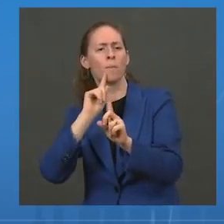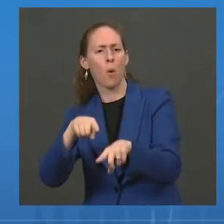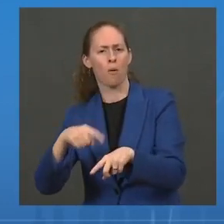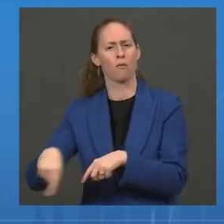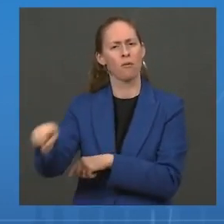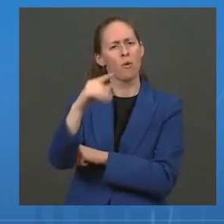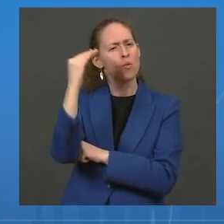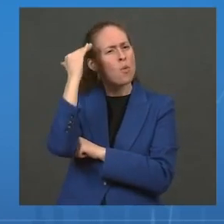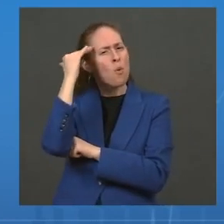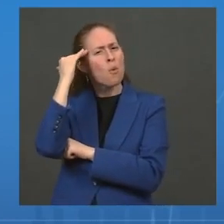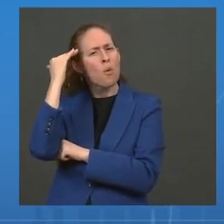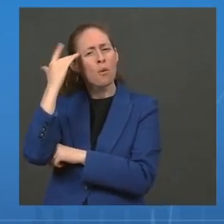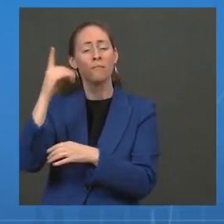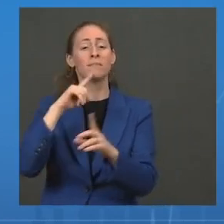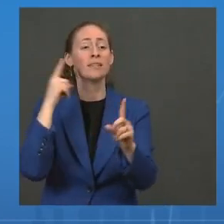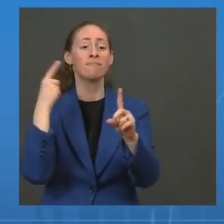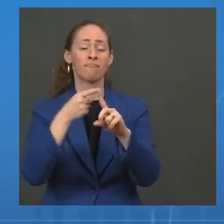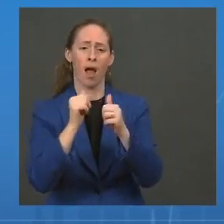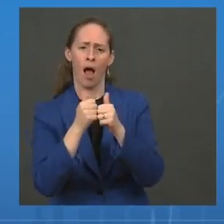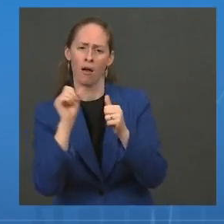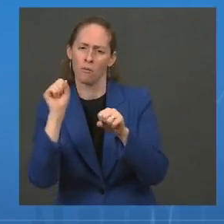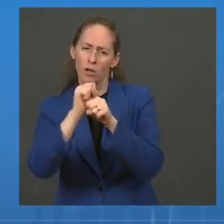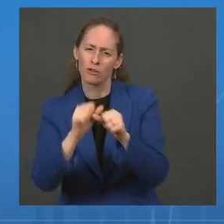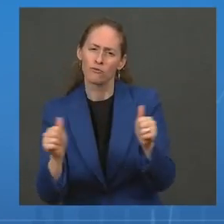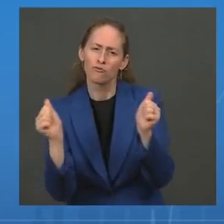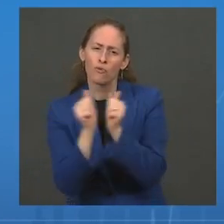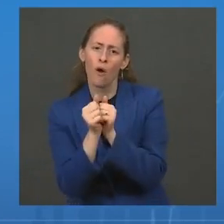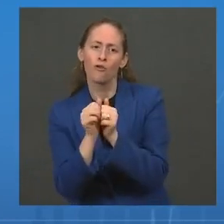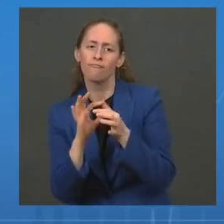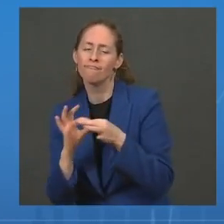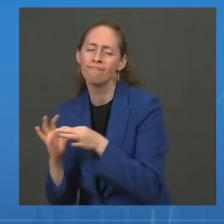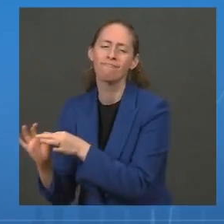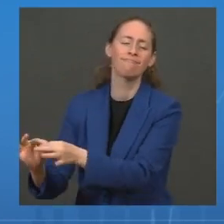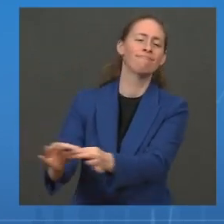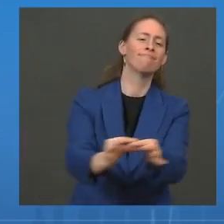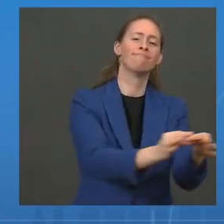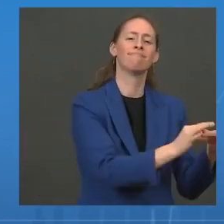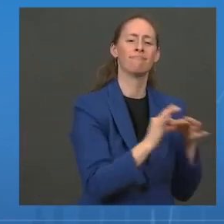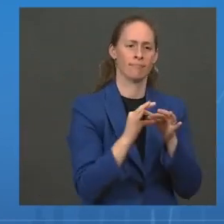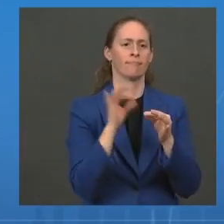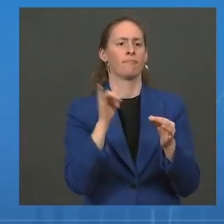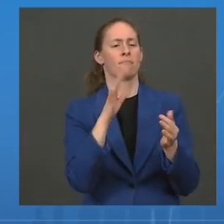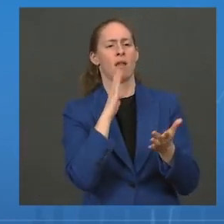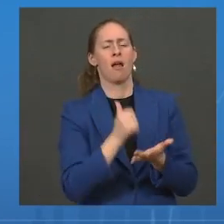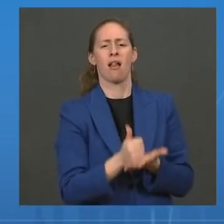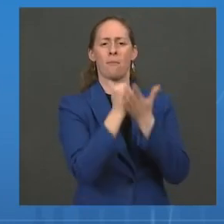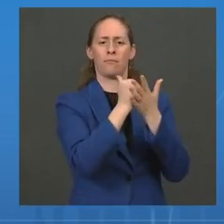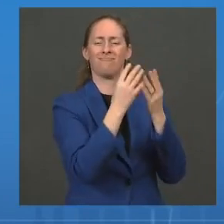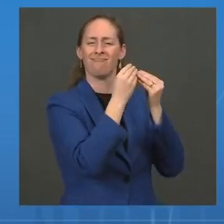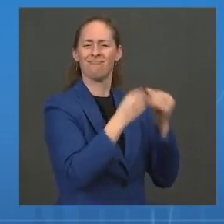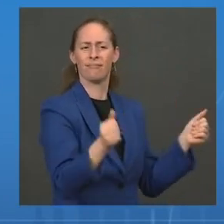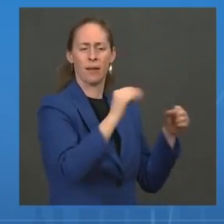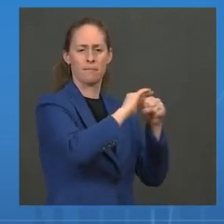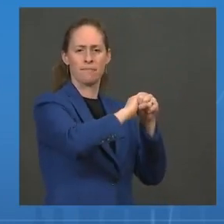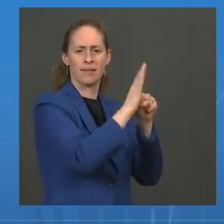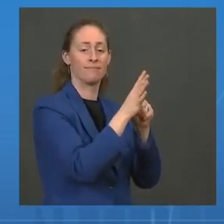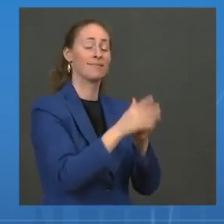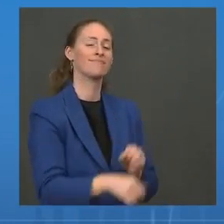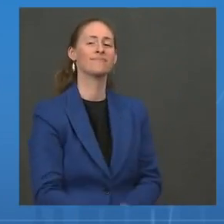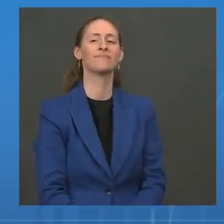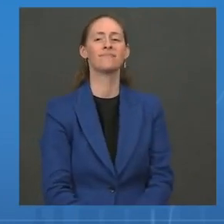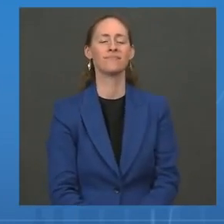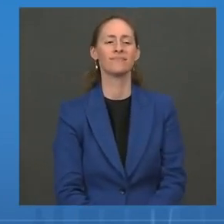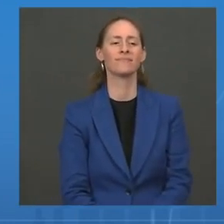health equity in this pandemic. And the president also saw the critical importance of this focus on equity.